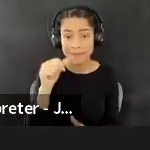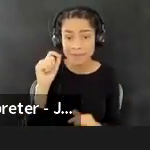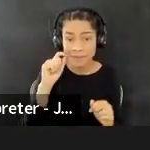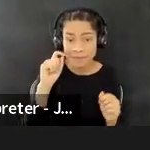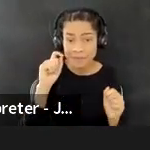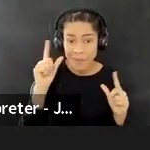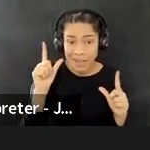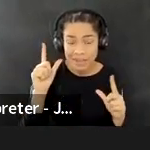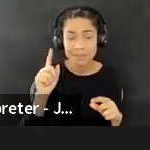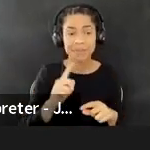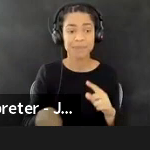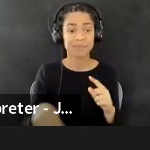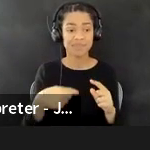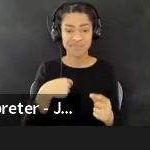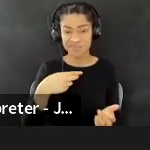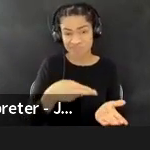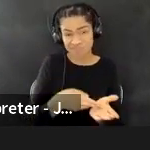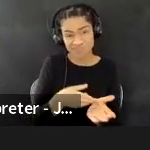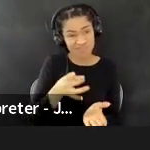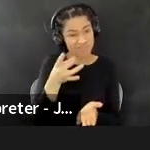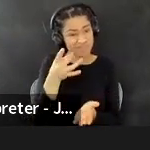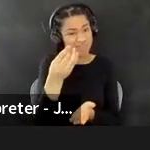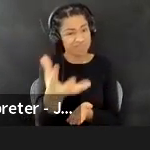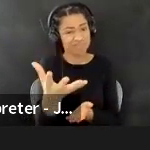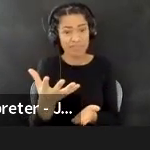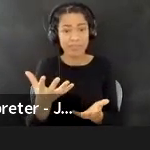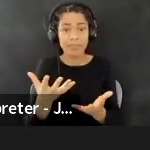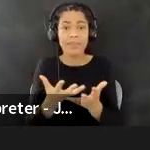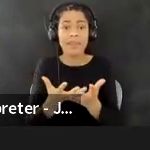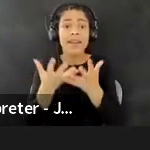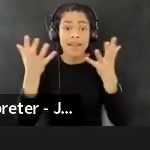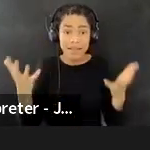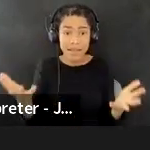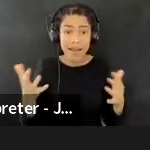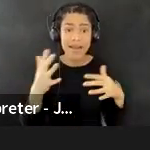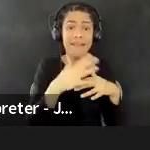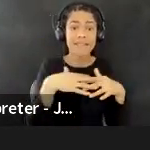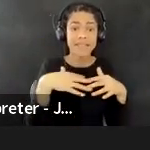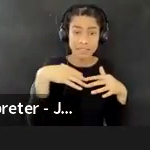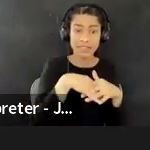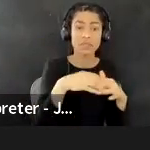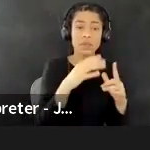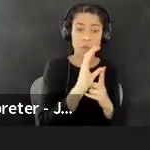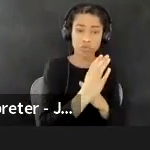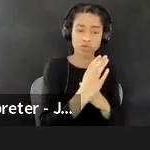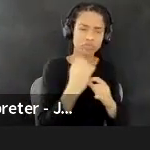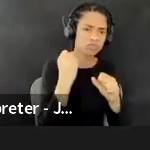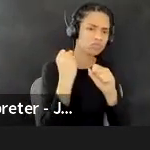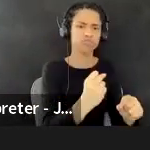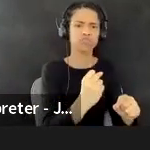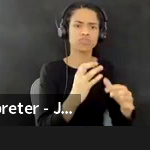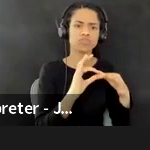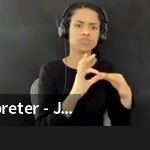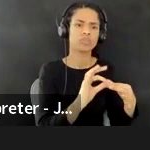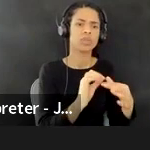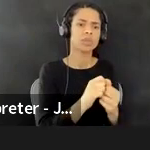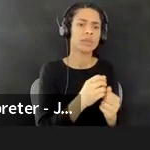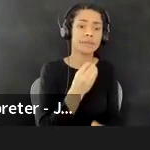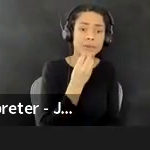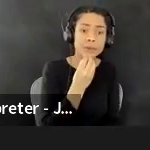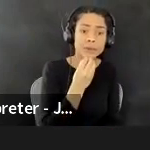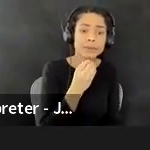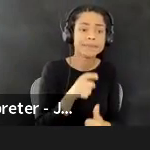to many folks to say that so much of indigenous culture is connected to, um, food and systems of sustenance and ways of being.